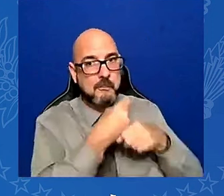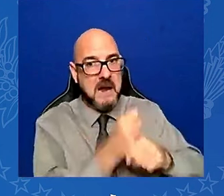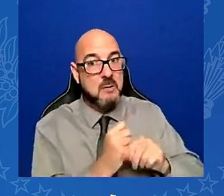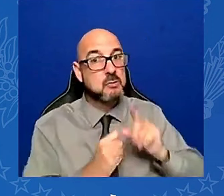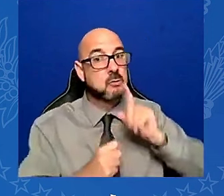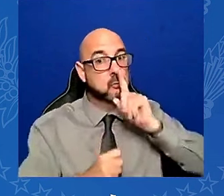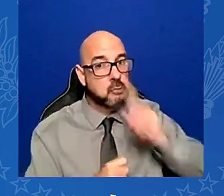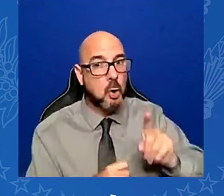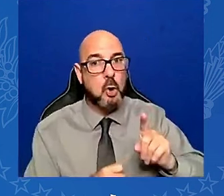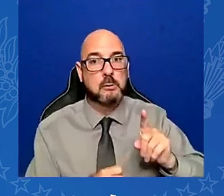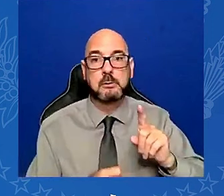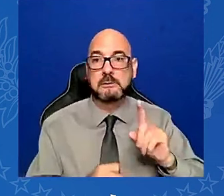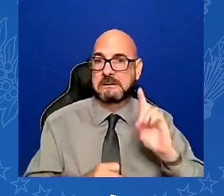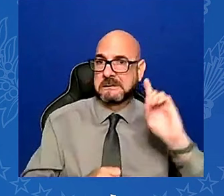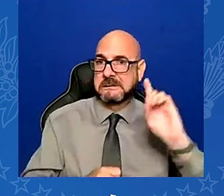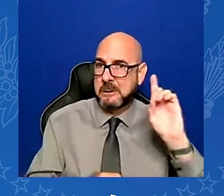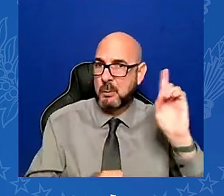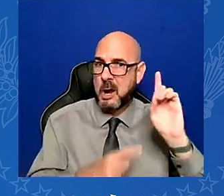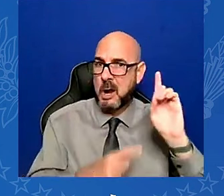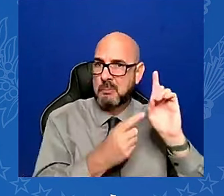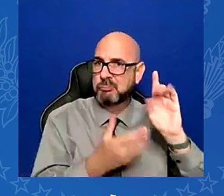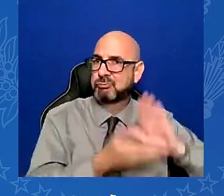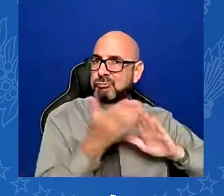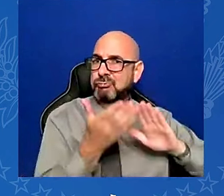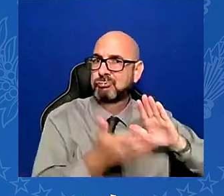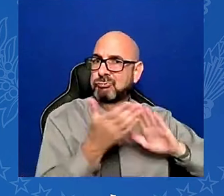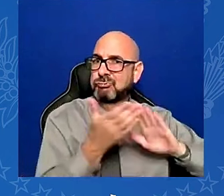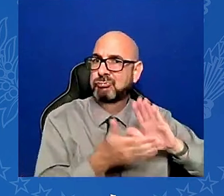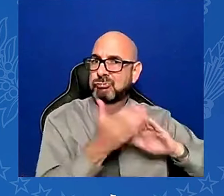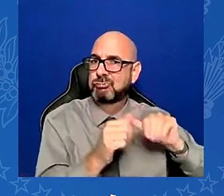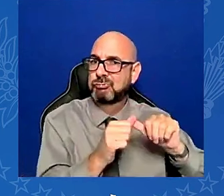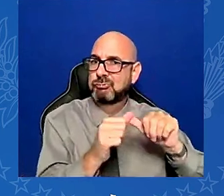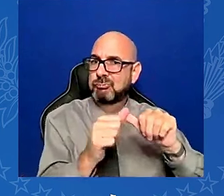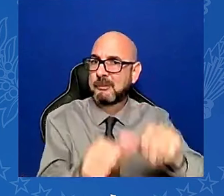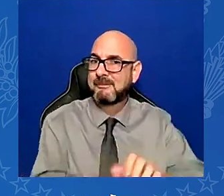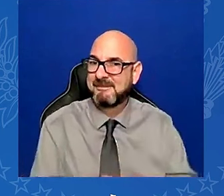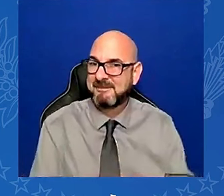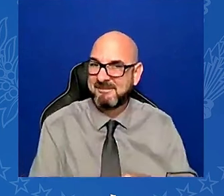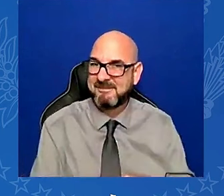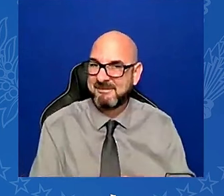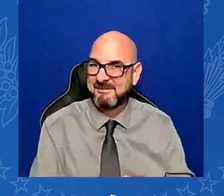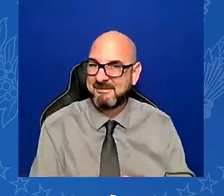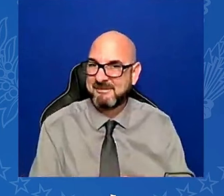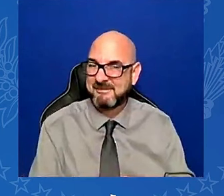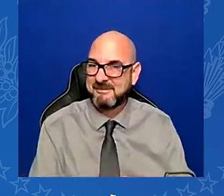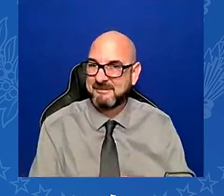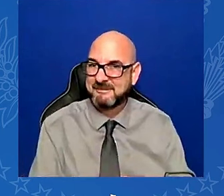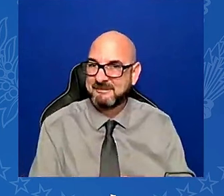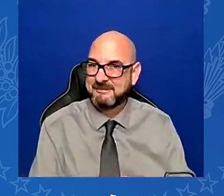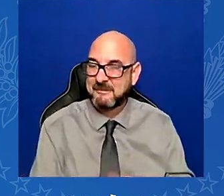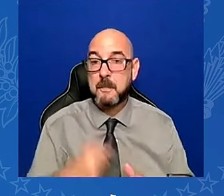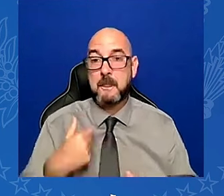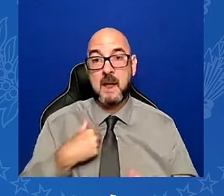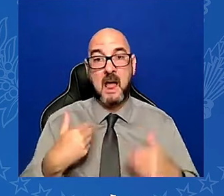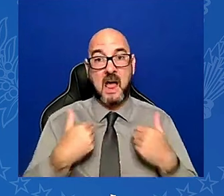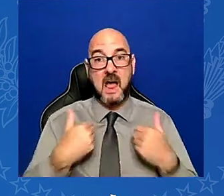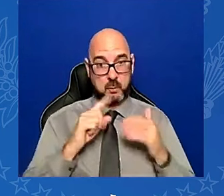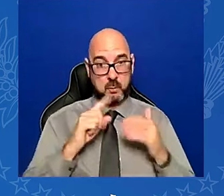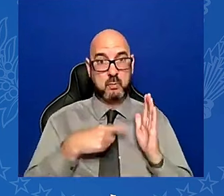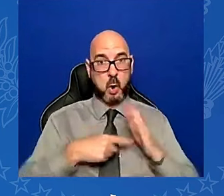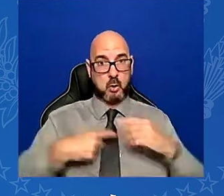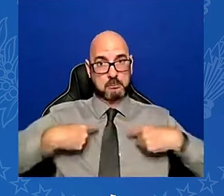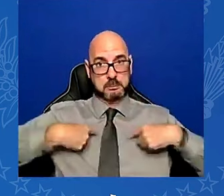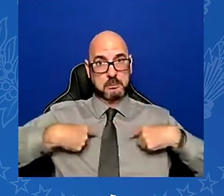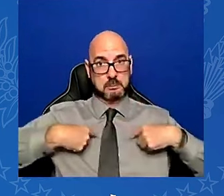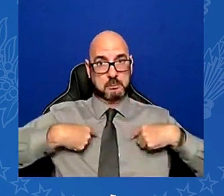role, but in all due respect, so do you. In the age of disinformation, credible information that people can